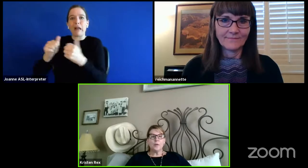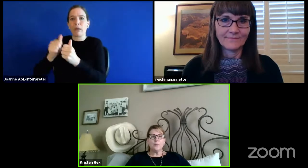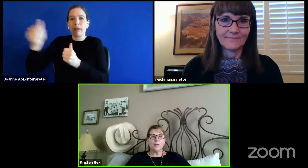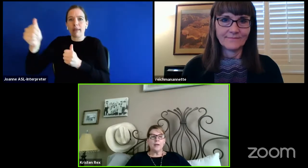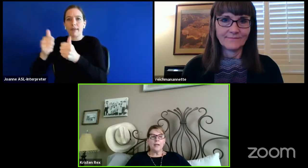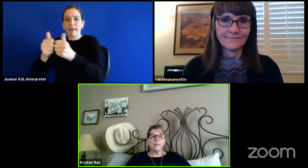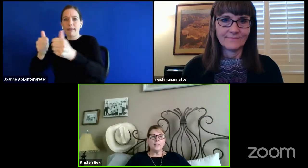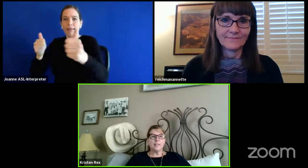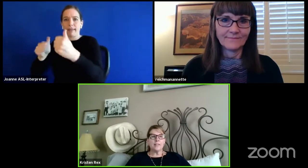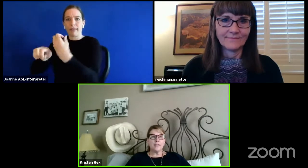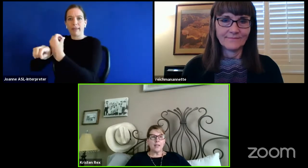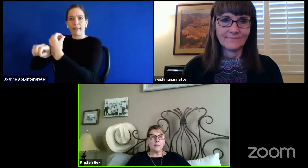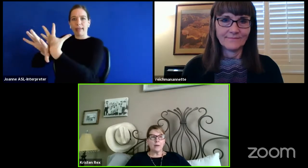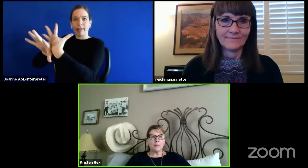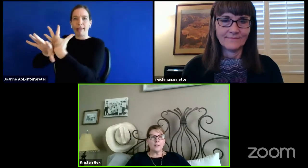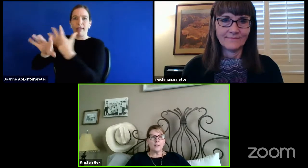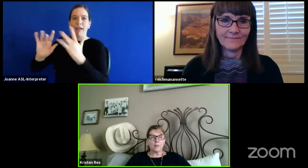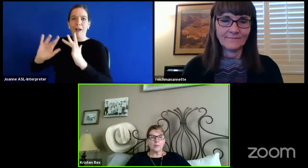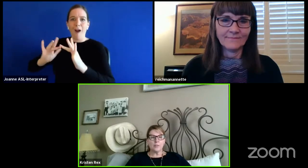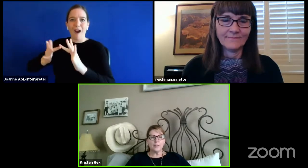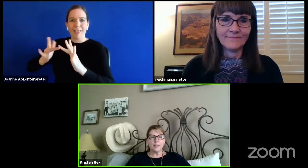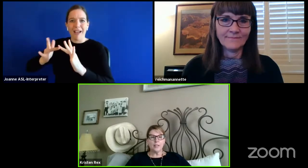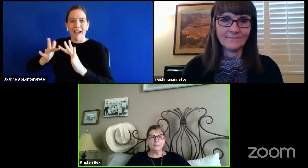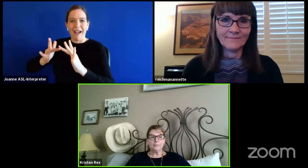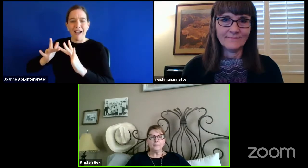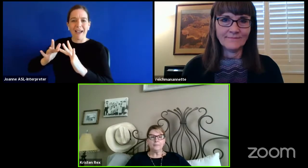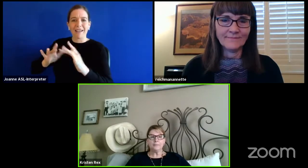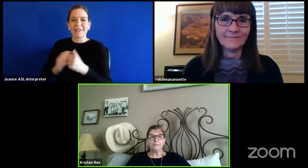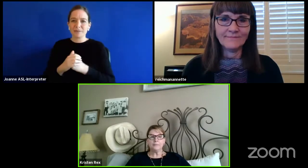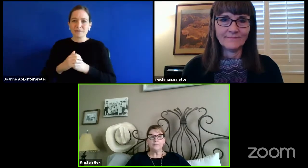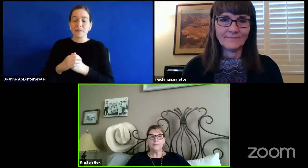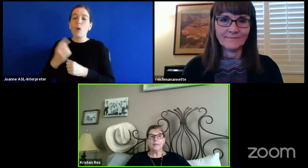One parent had this to say about this opportunity.